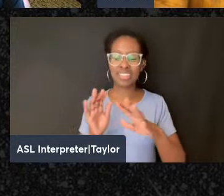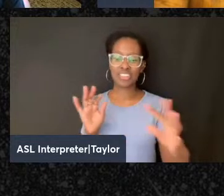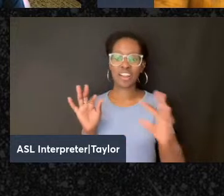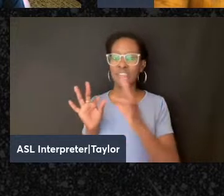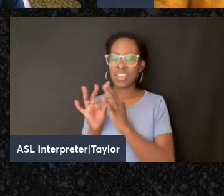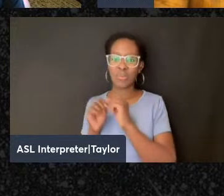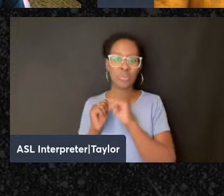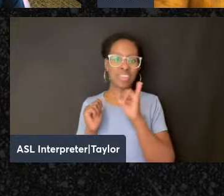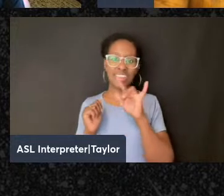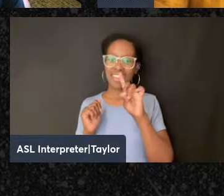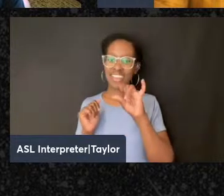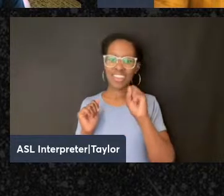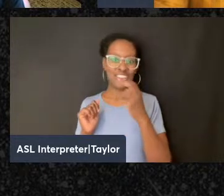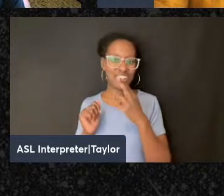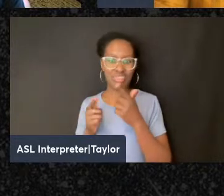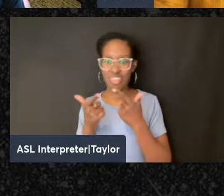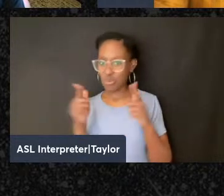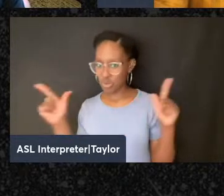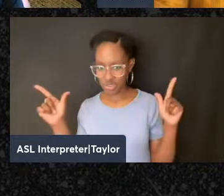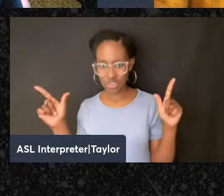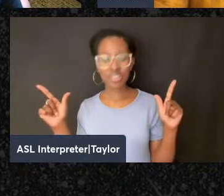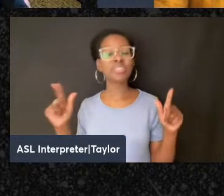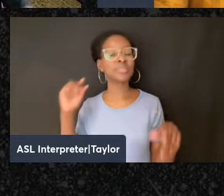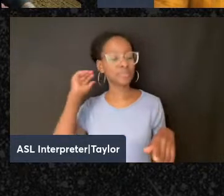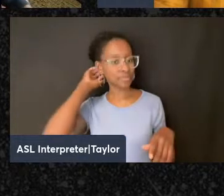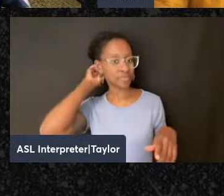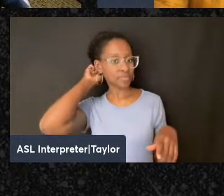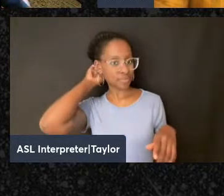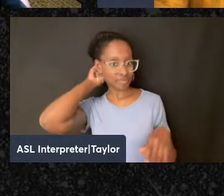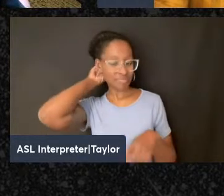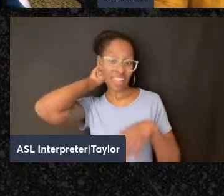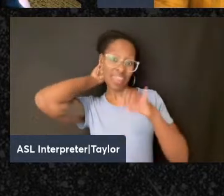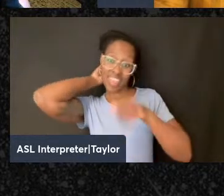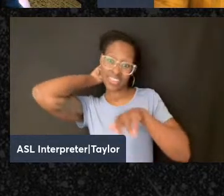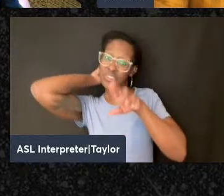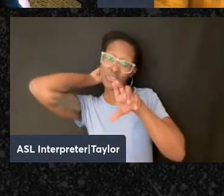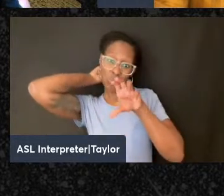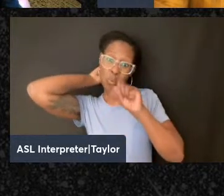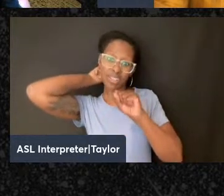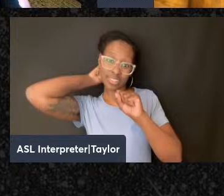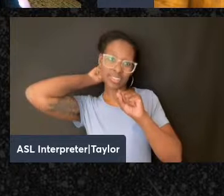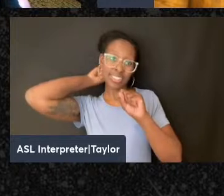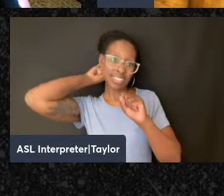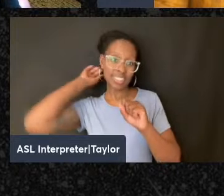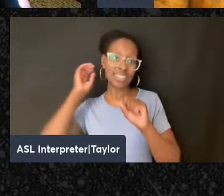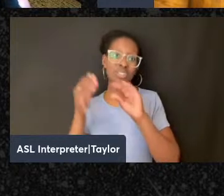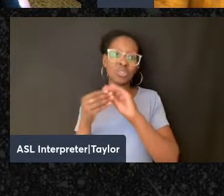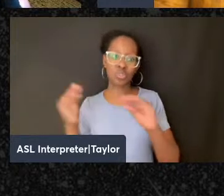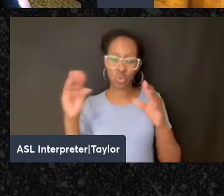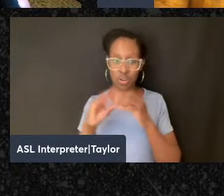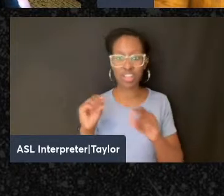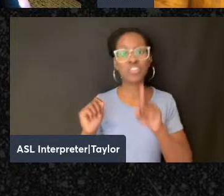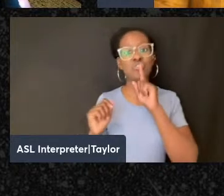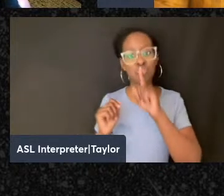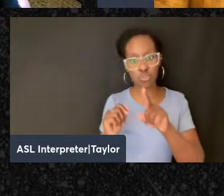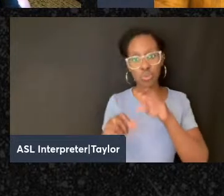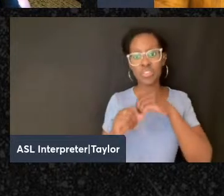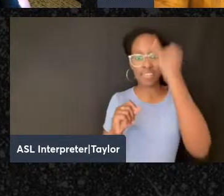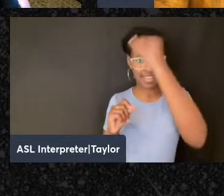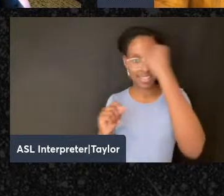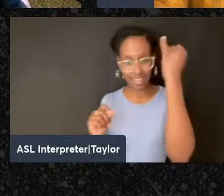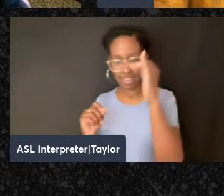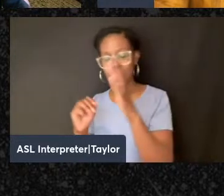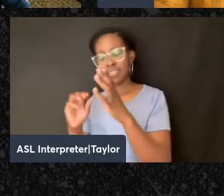of that is a story of, that's a U.S. story that is something that is also true of the Italian community,